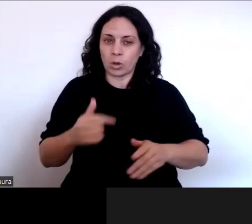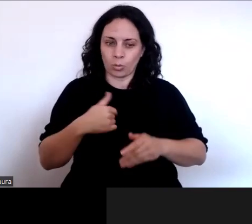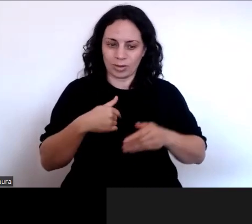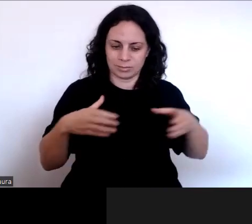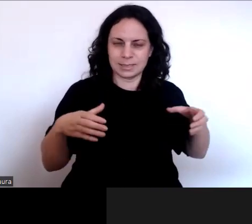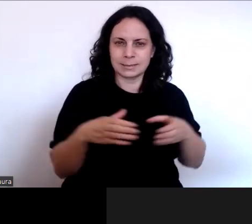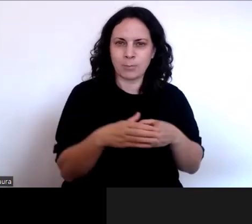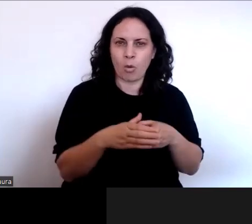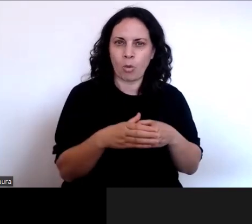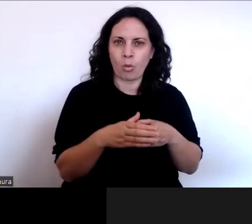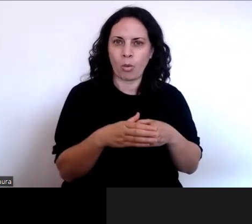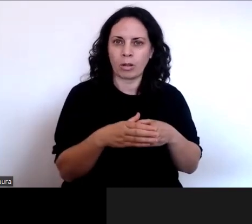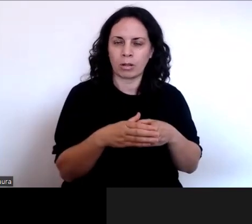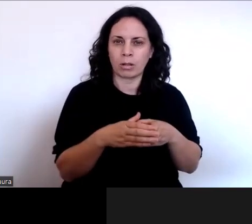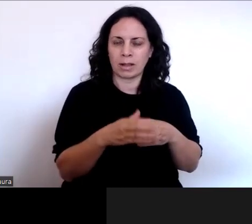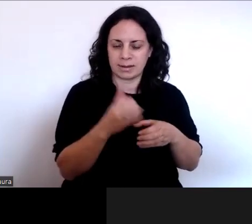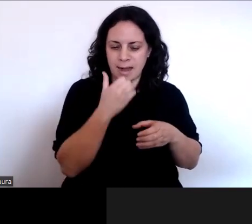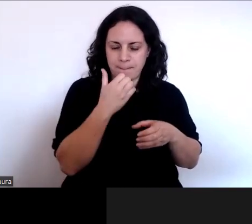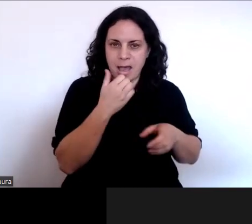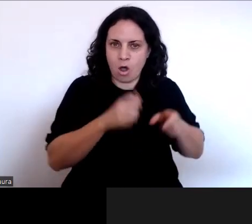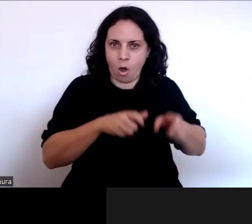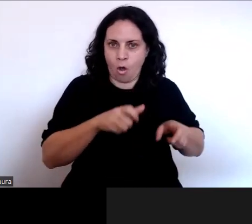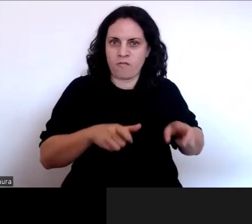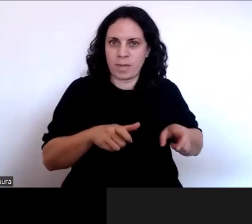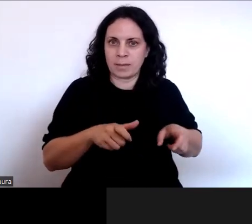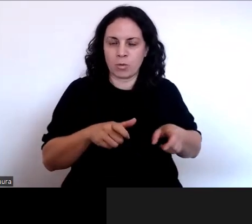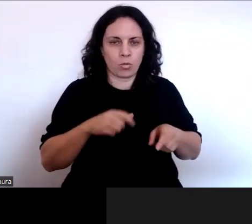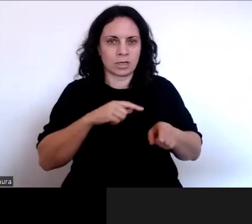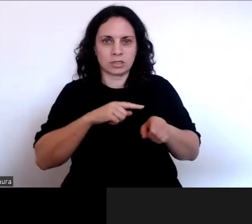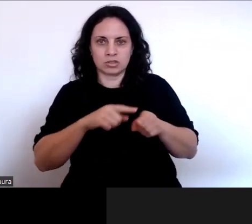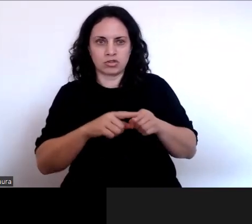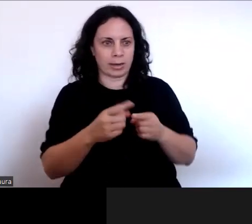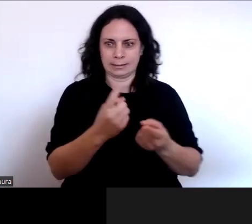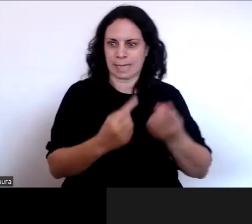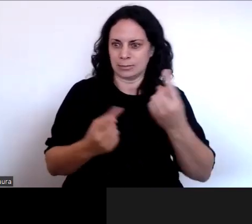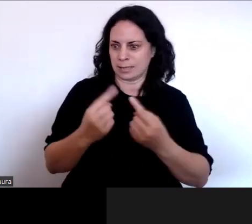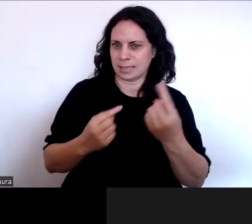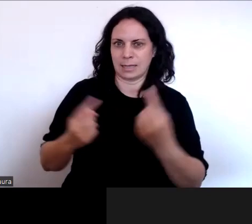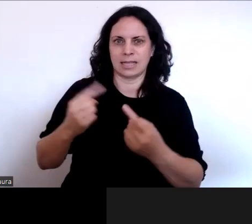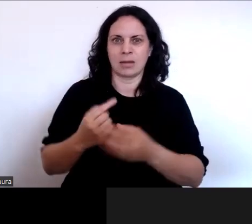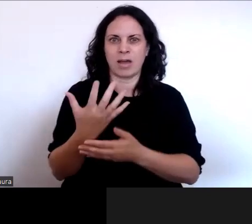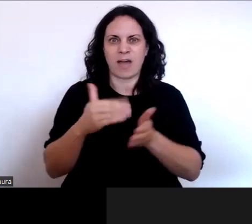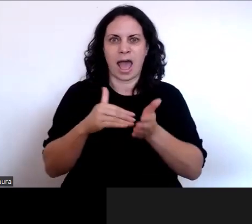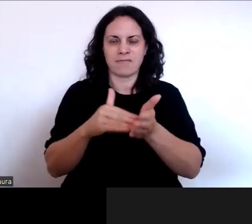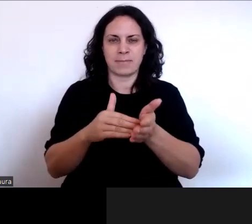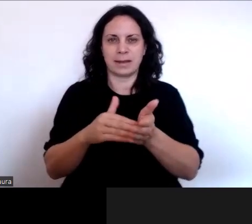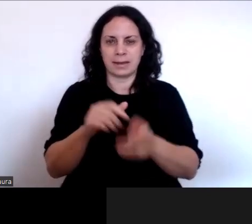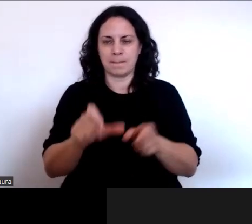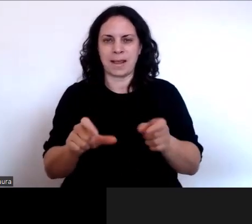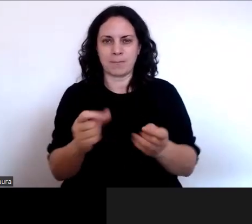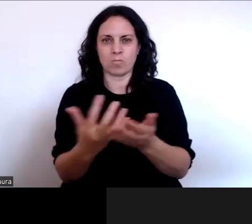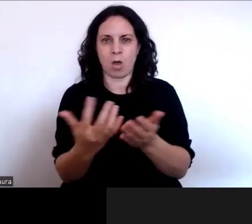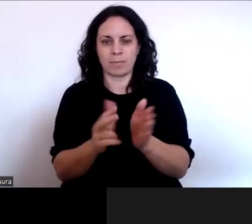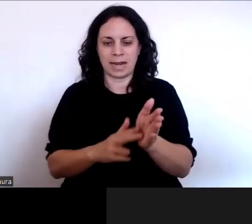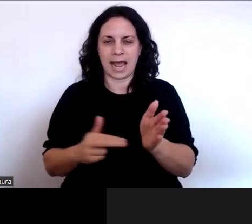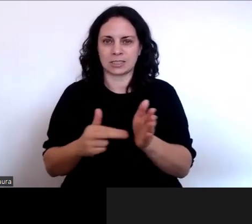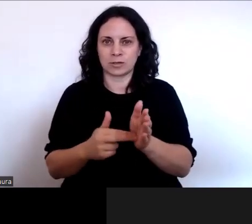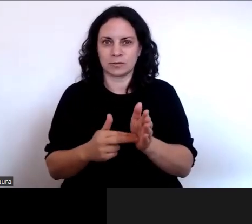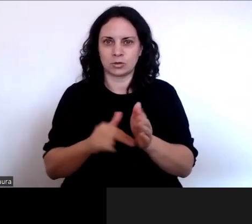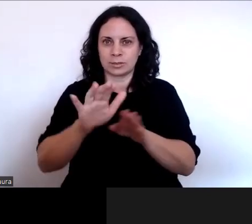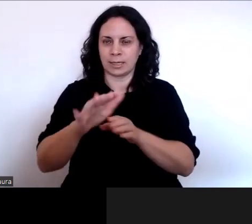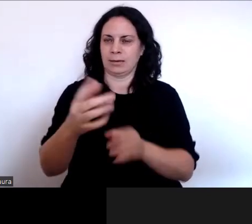engage with 5 million people with a whole range of people and organizations.